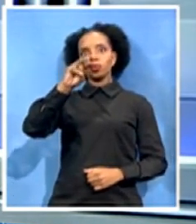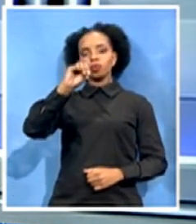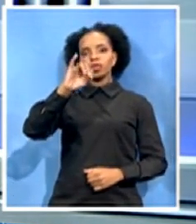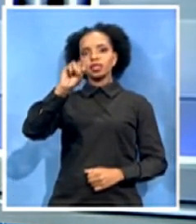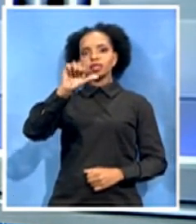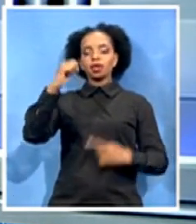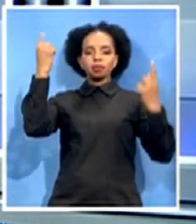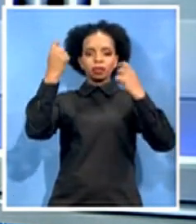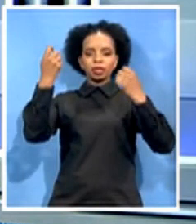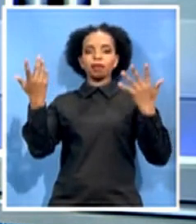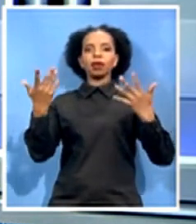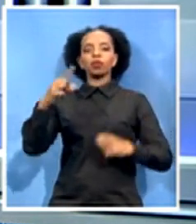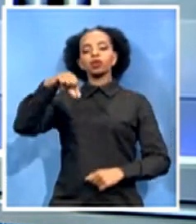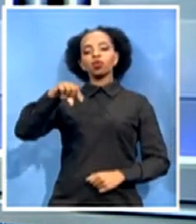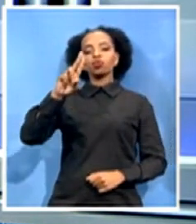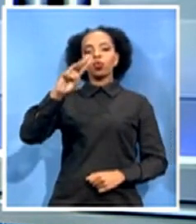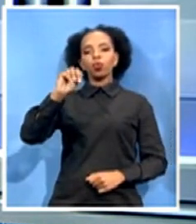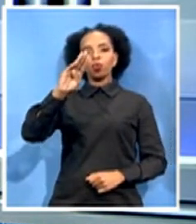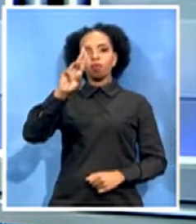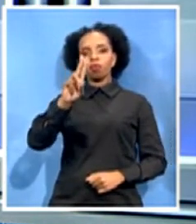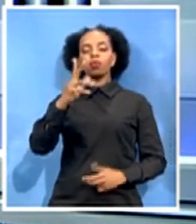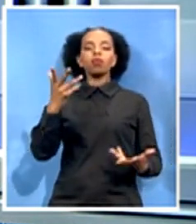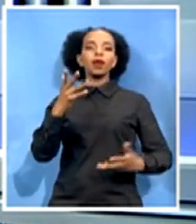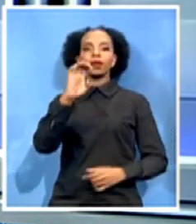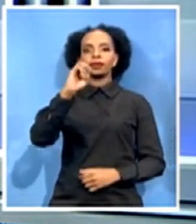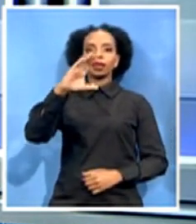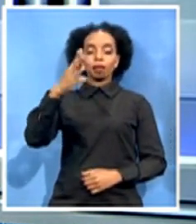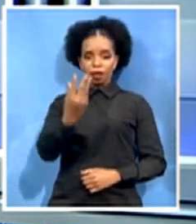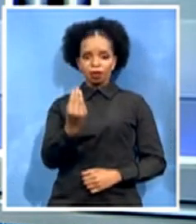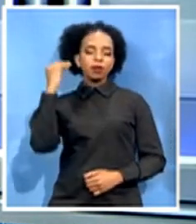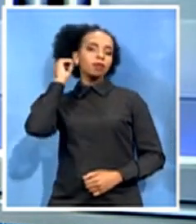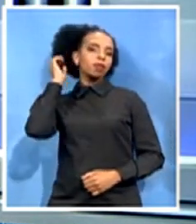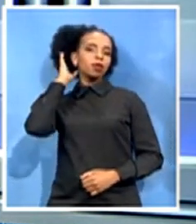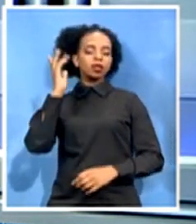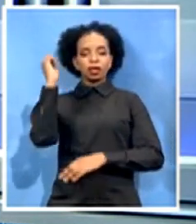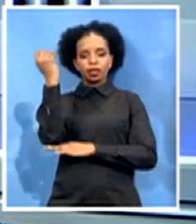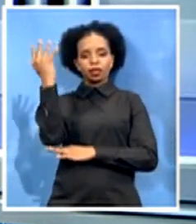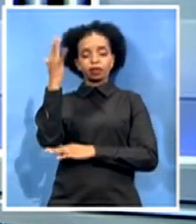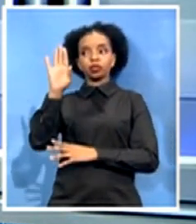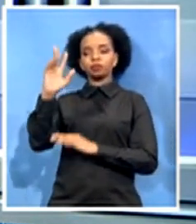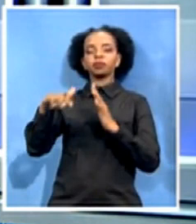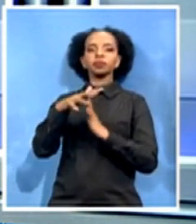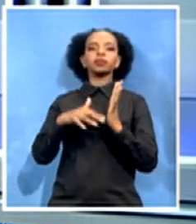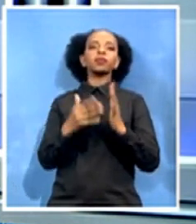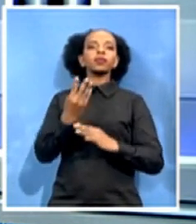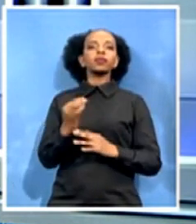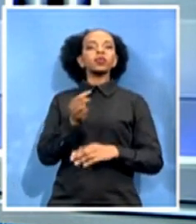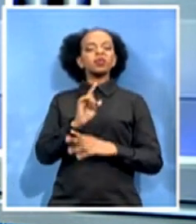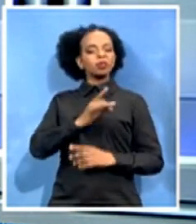Cape with a memorial lecture. Historians have described him as a fearless leader taking the fight to the colonizers.